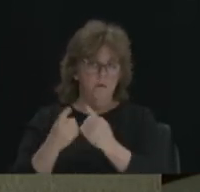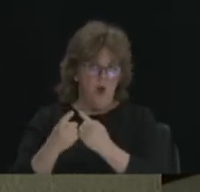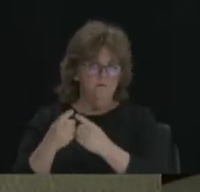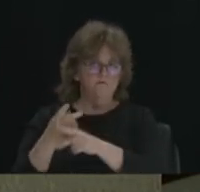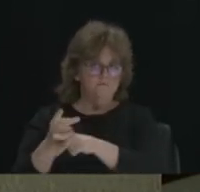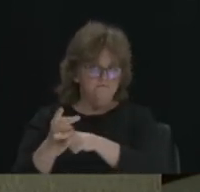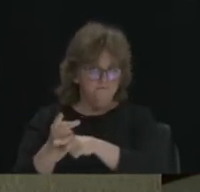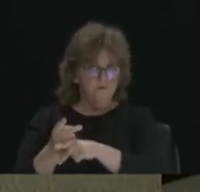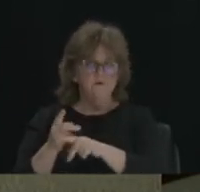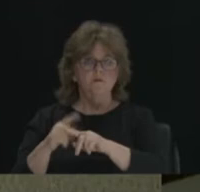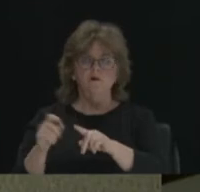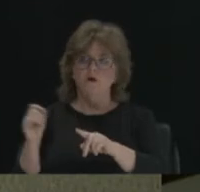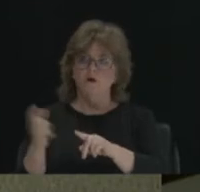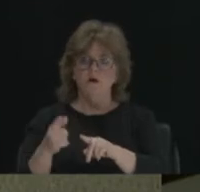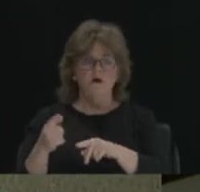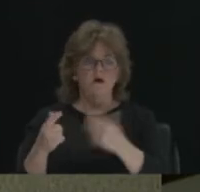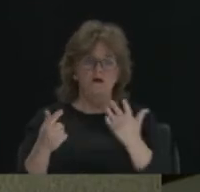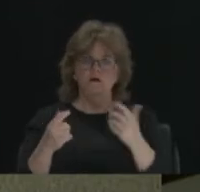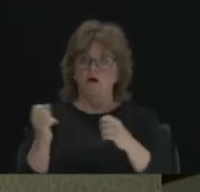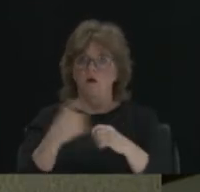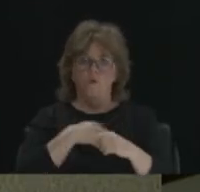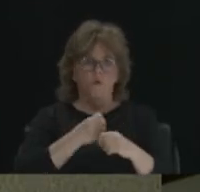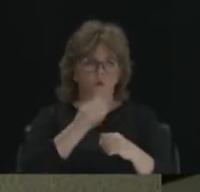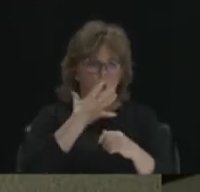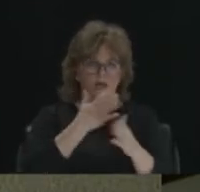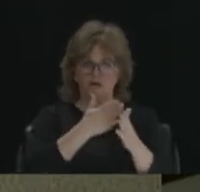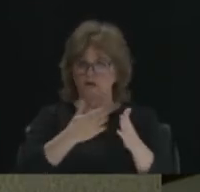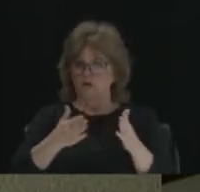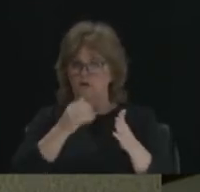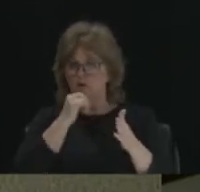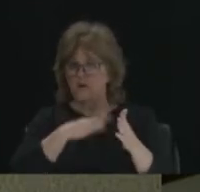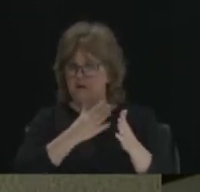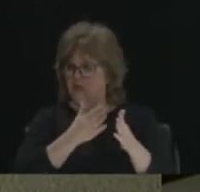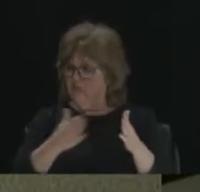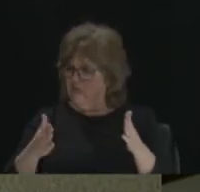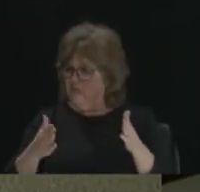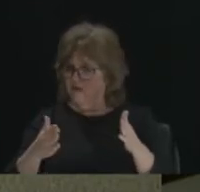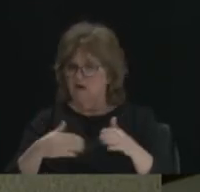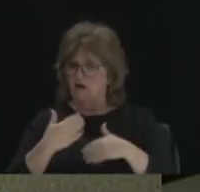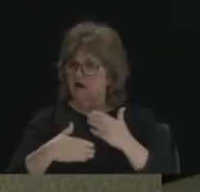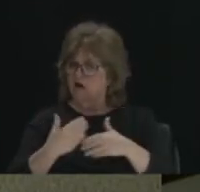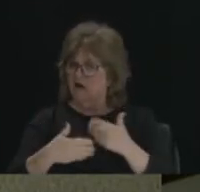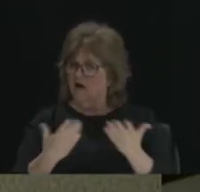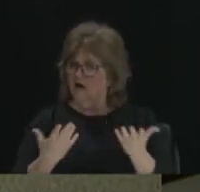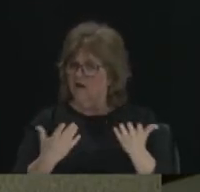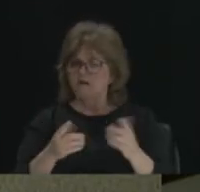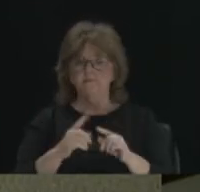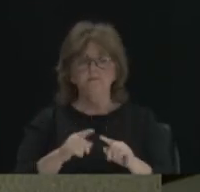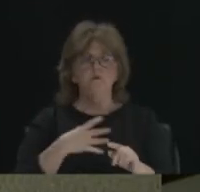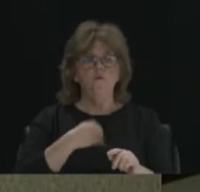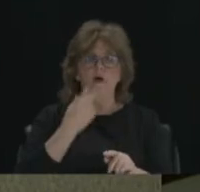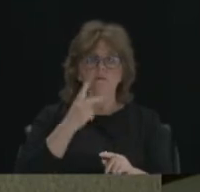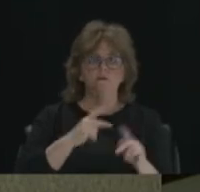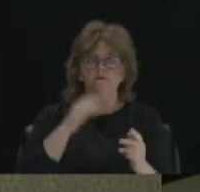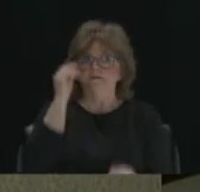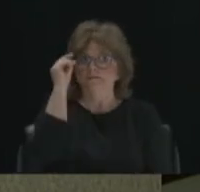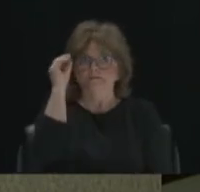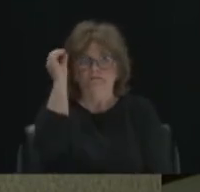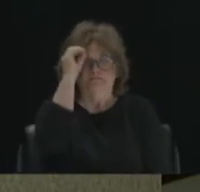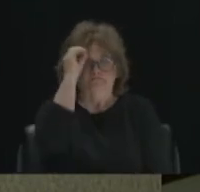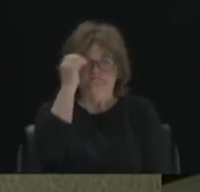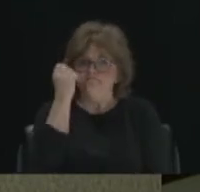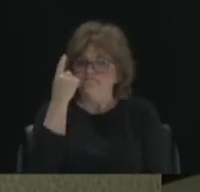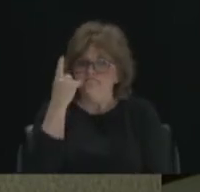current day, all of our presidents have either been white male or white female. Why people didn't really understand that or know that early on in the